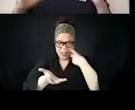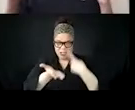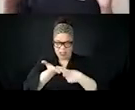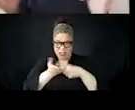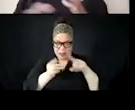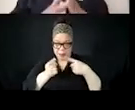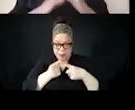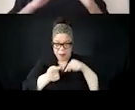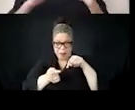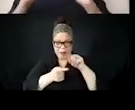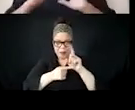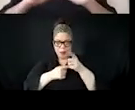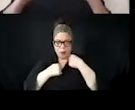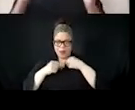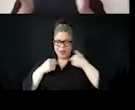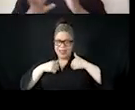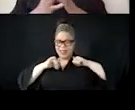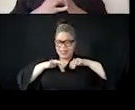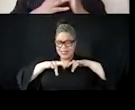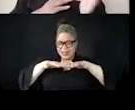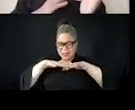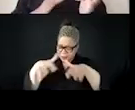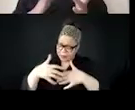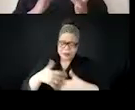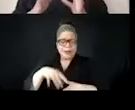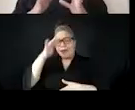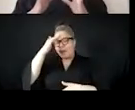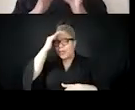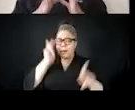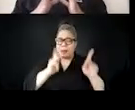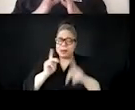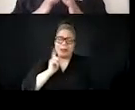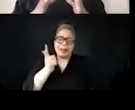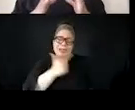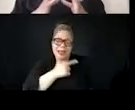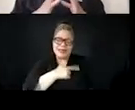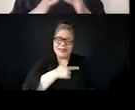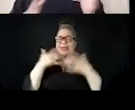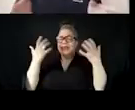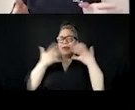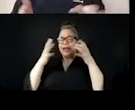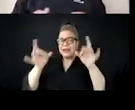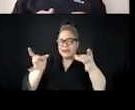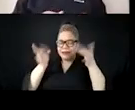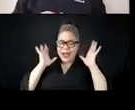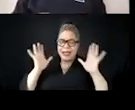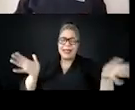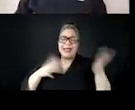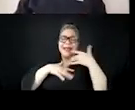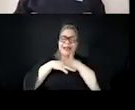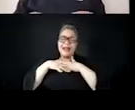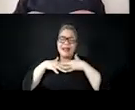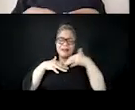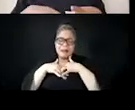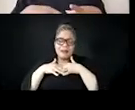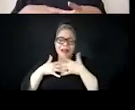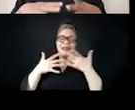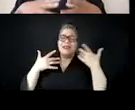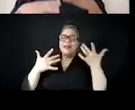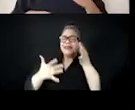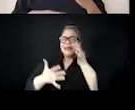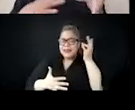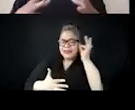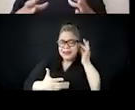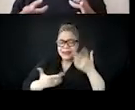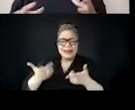like all of these different tropes really coming together and support supported and perpetuated through media systems, um,